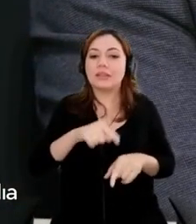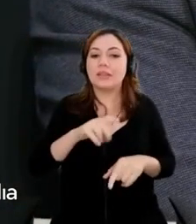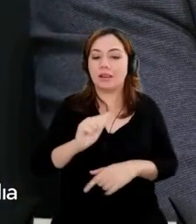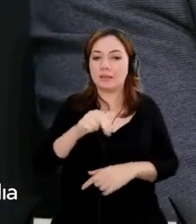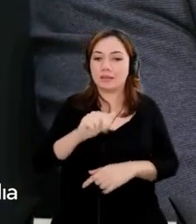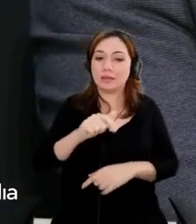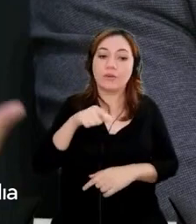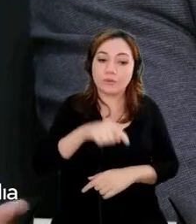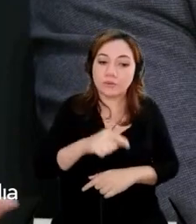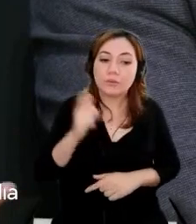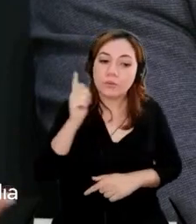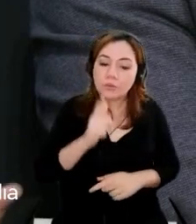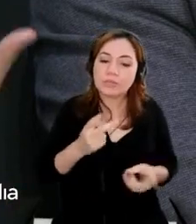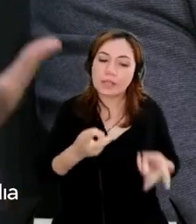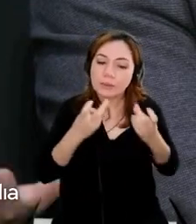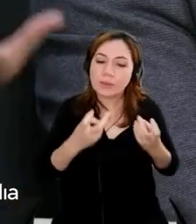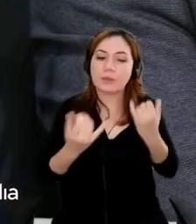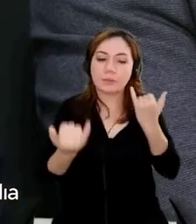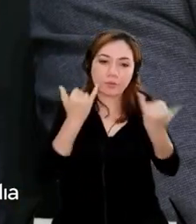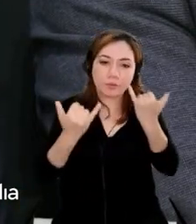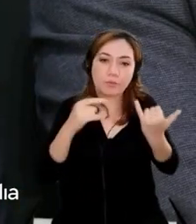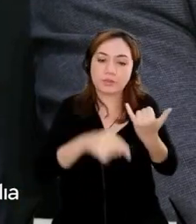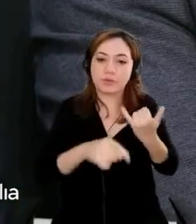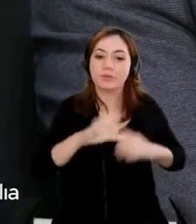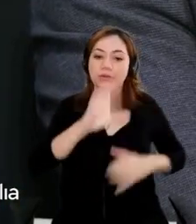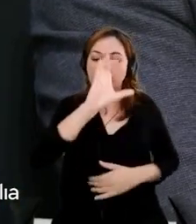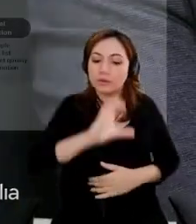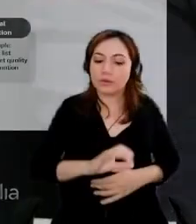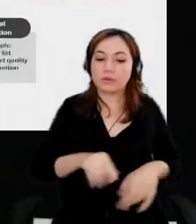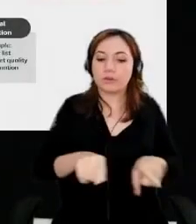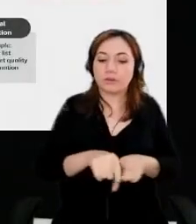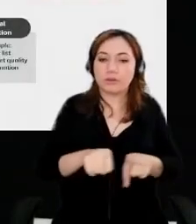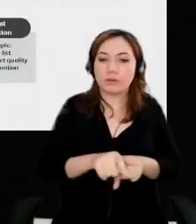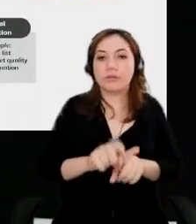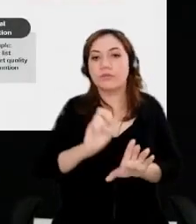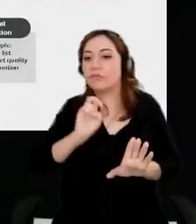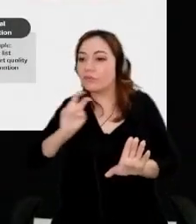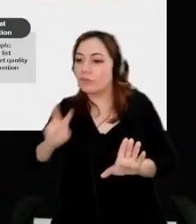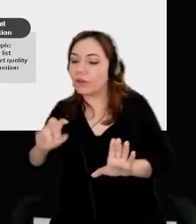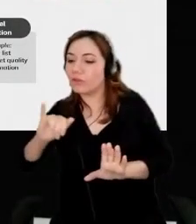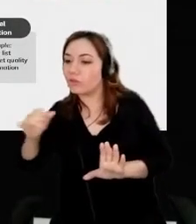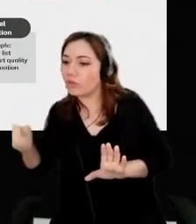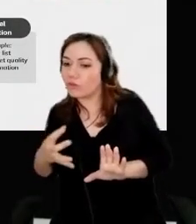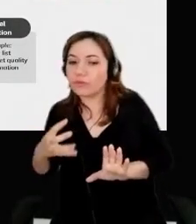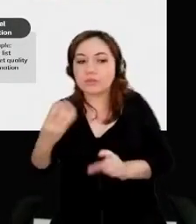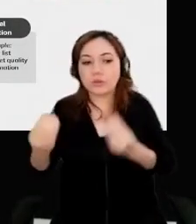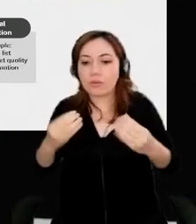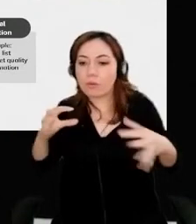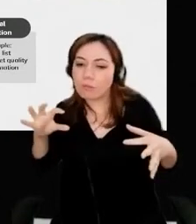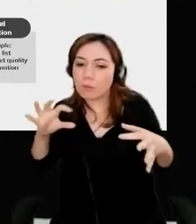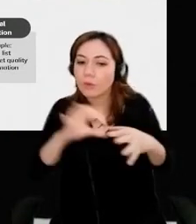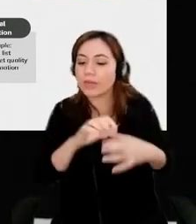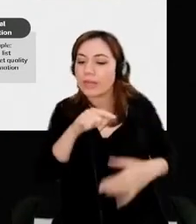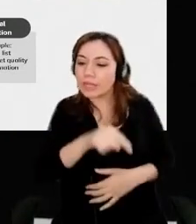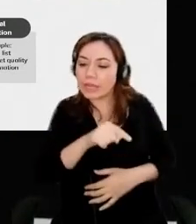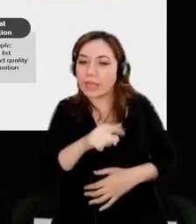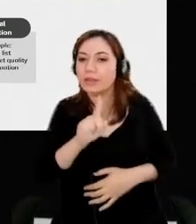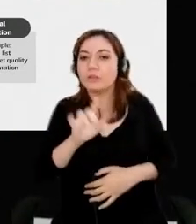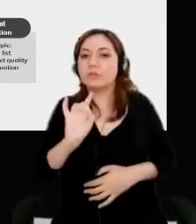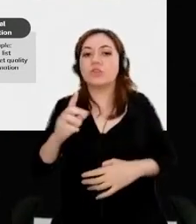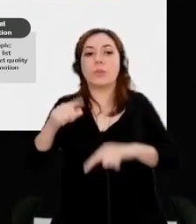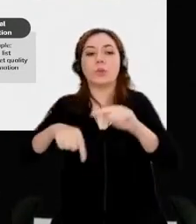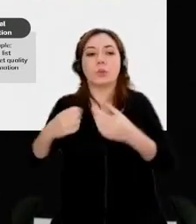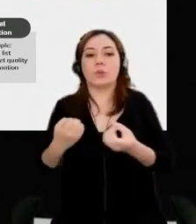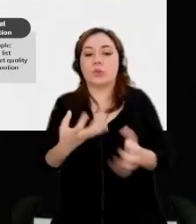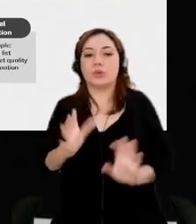the consumers, and we learn from them. Remember, going back to our vision, we want to connect with them. It's not just giving them the product, right, and then